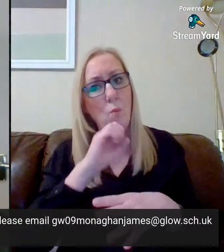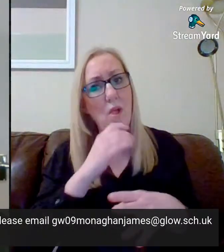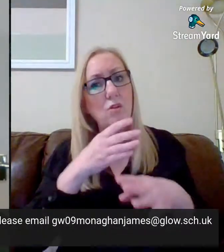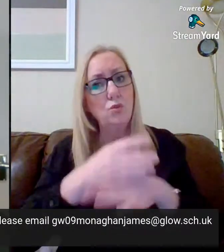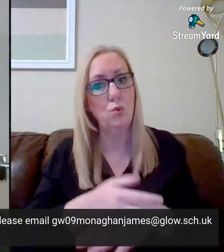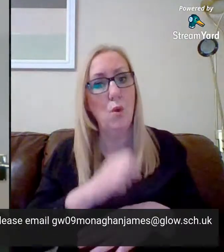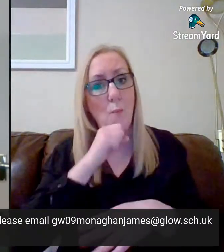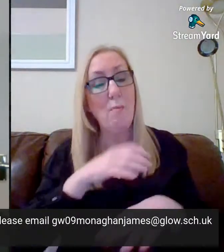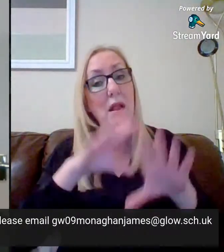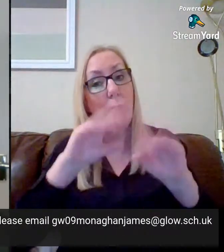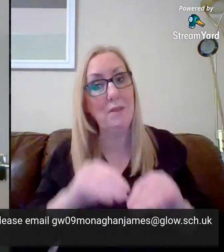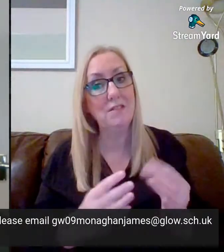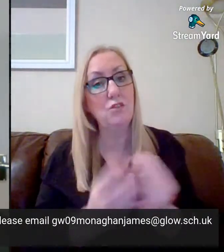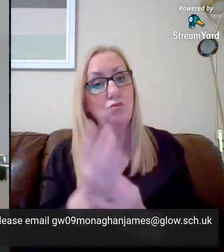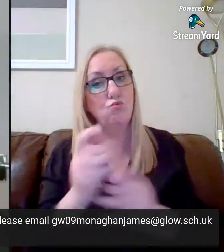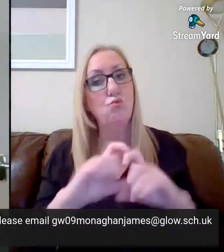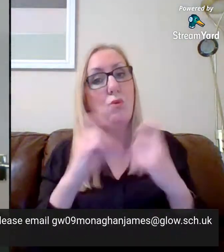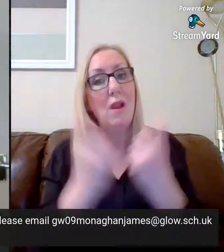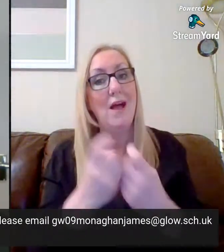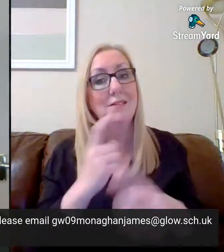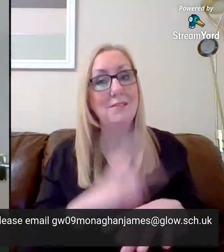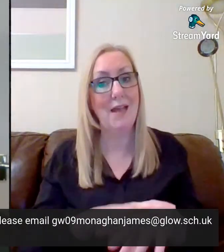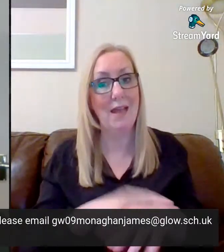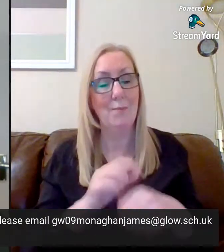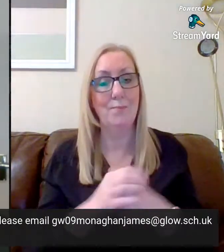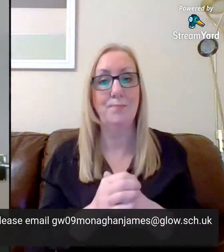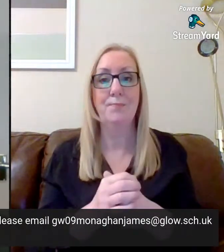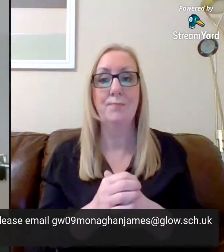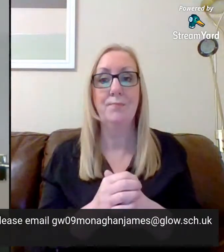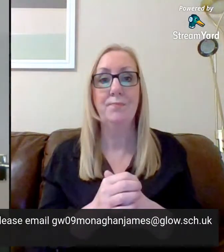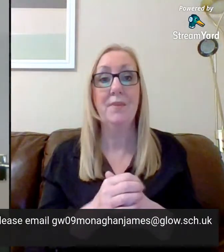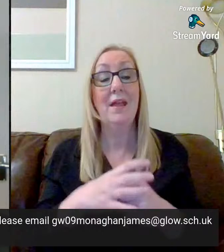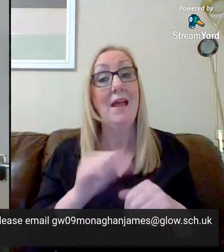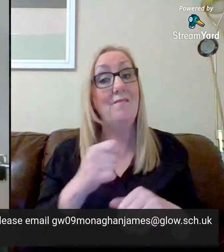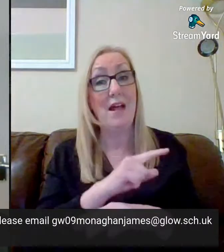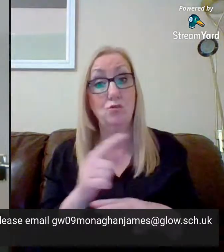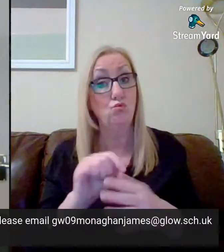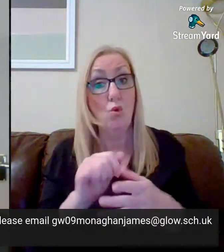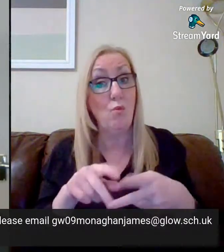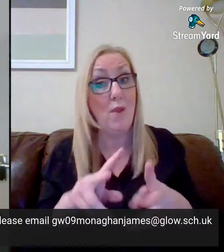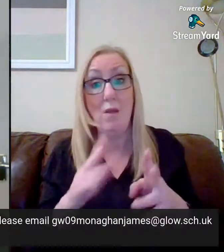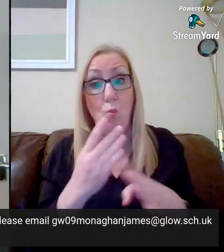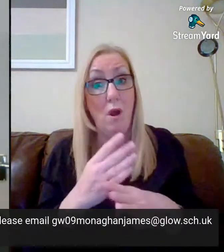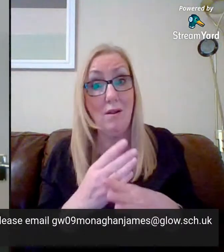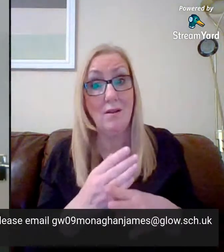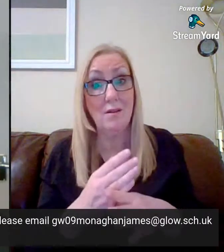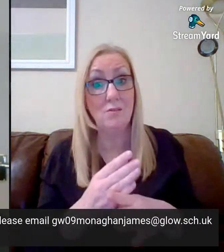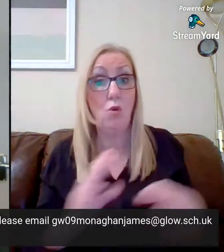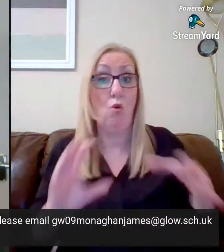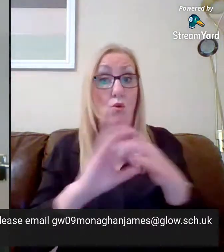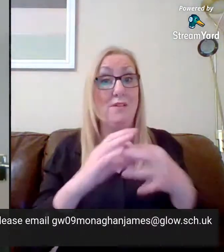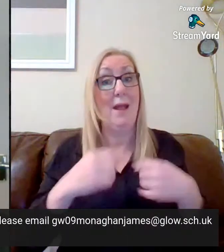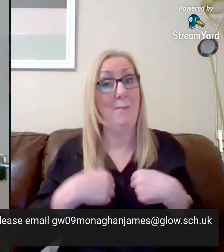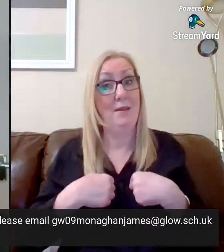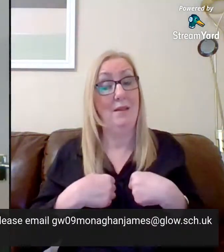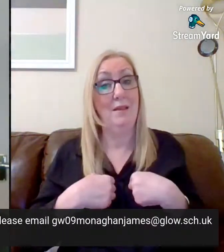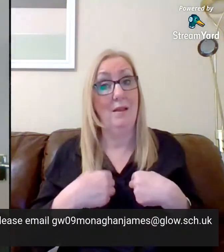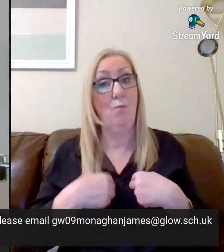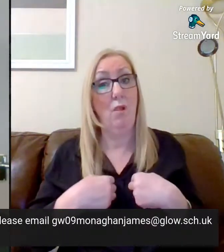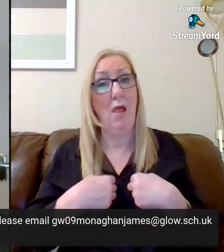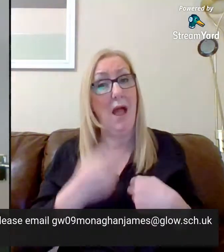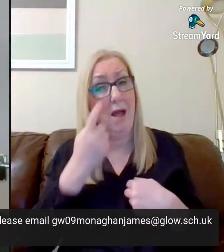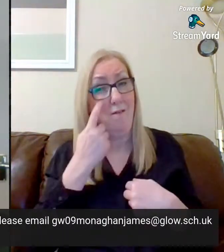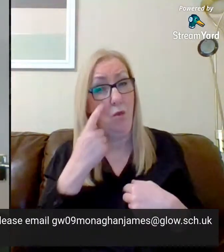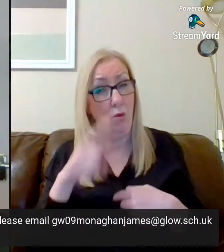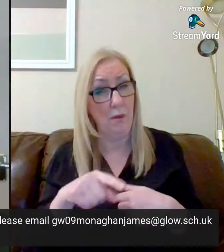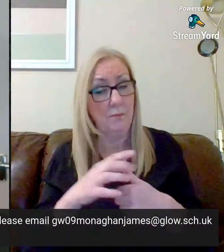completed during the class time. If you find that that's not the case, please get in contact with me, and I'll have a look at that for you. Now, I'm